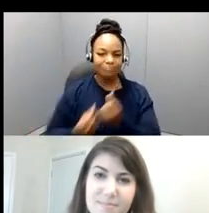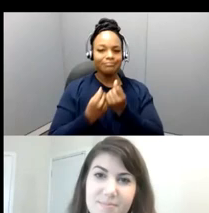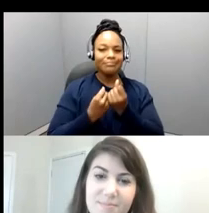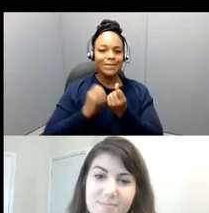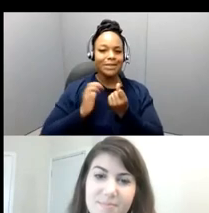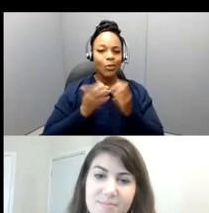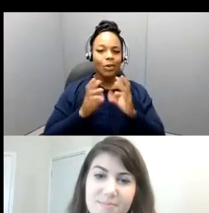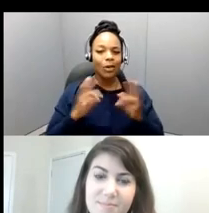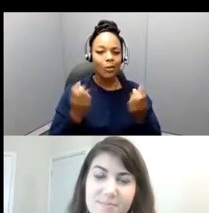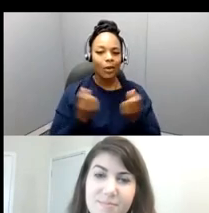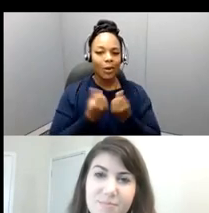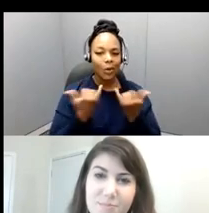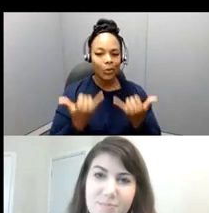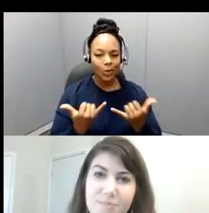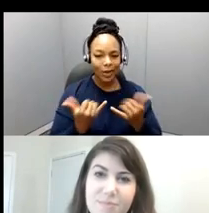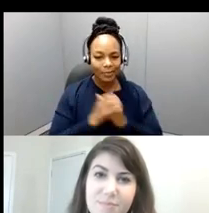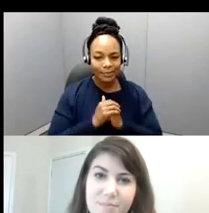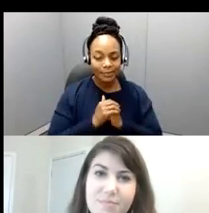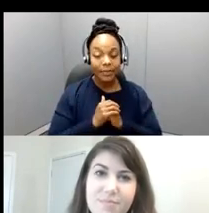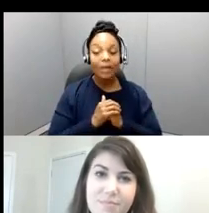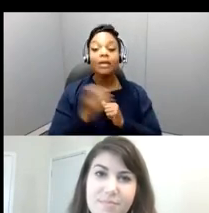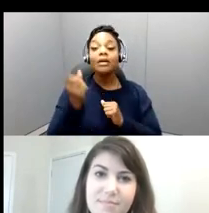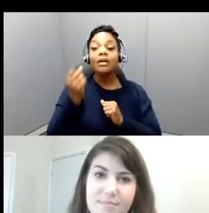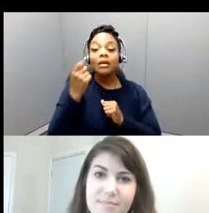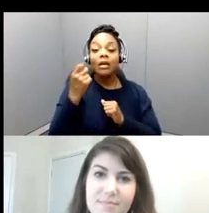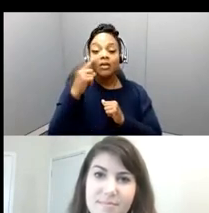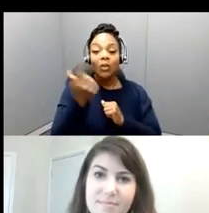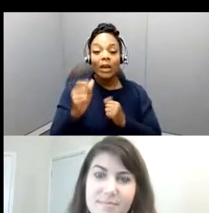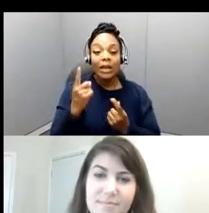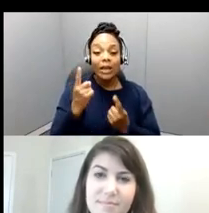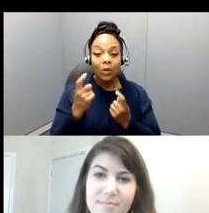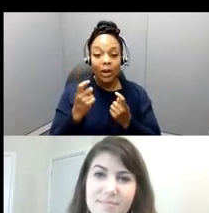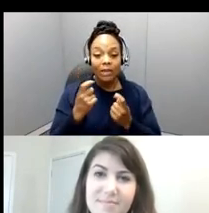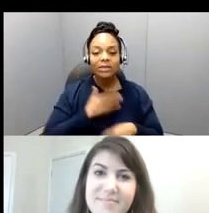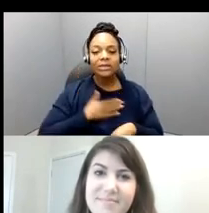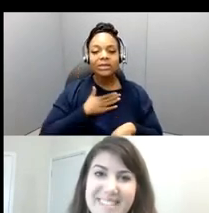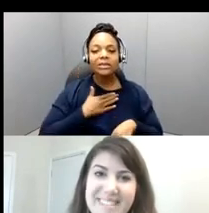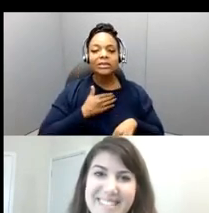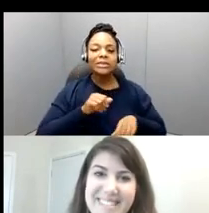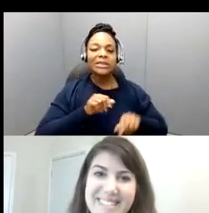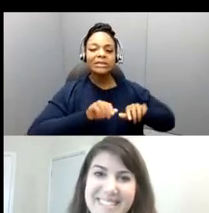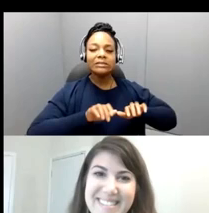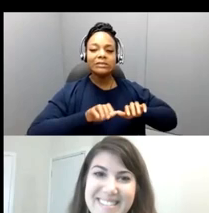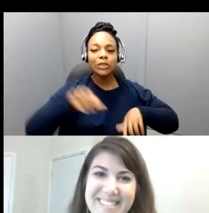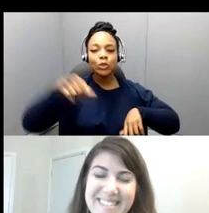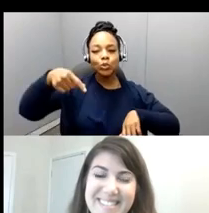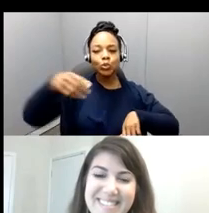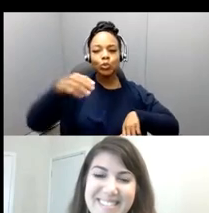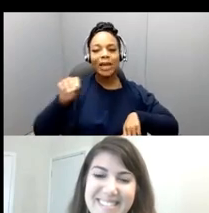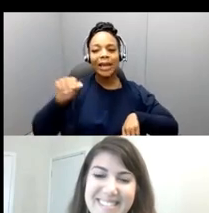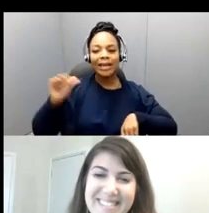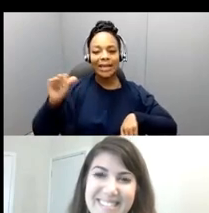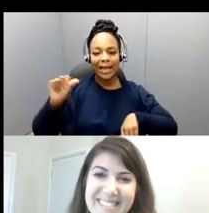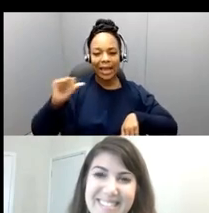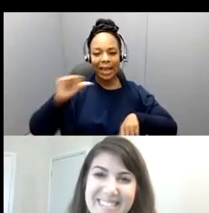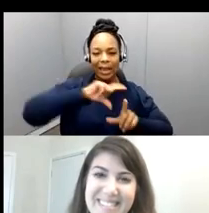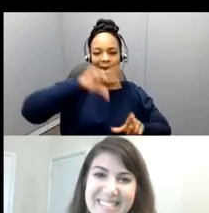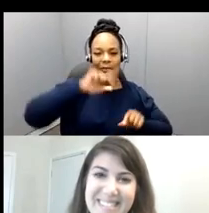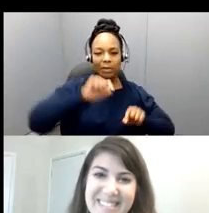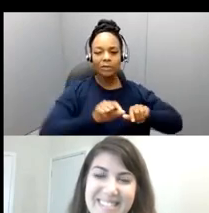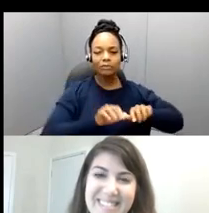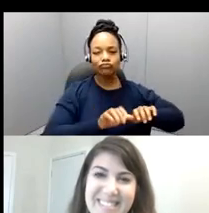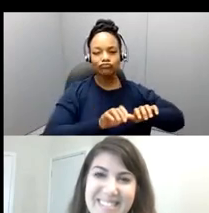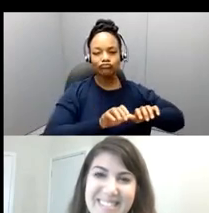the question and answer box and Stephanie is going to be busily responding to your questions in that